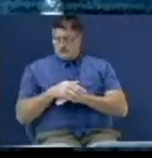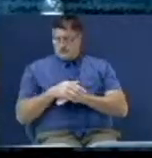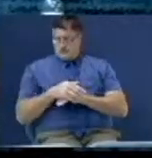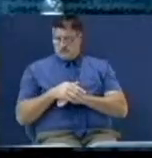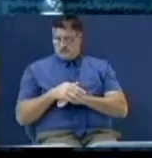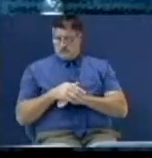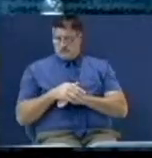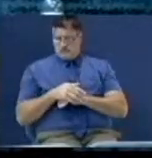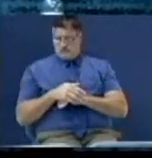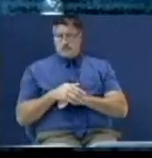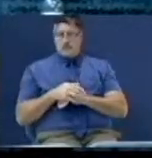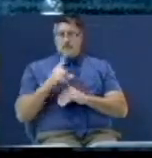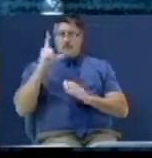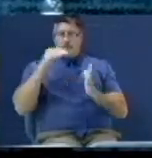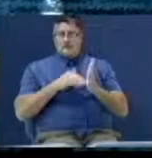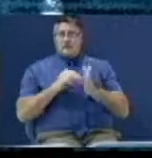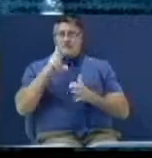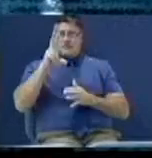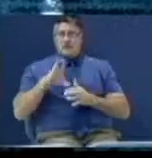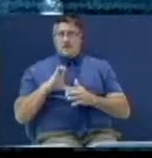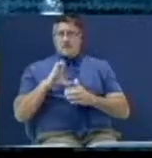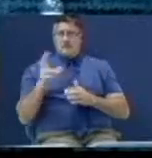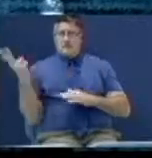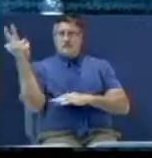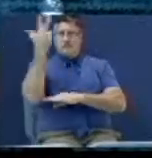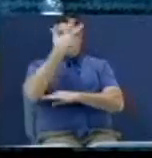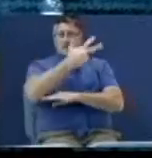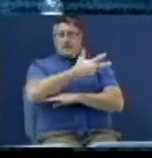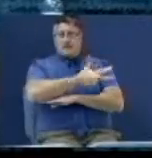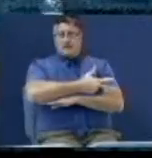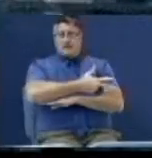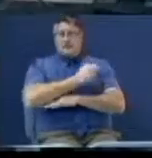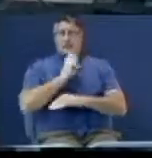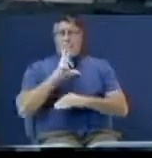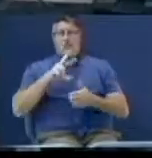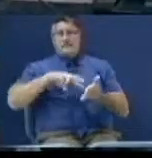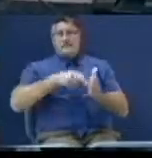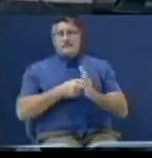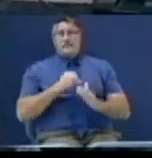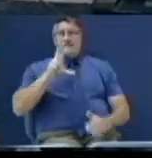there a thousand two hundred and threescore days or three and a half years.